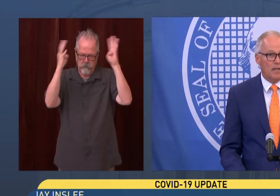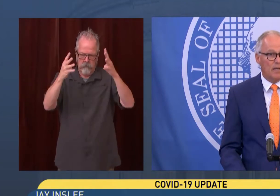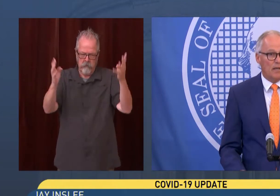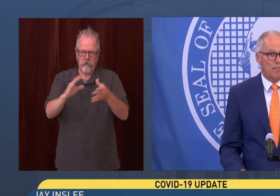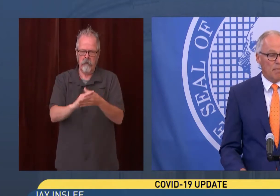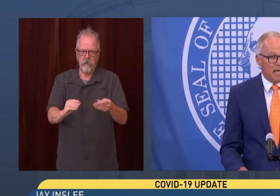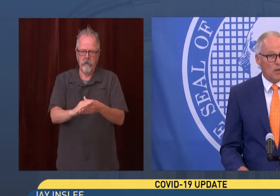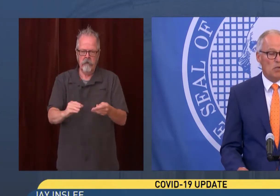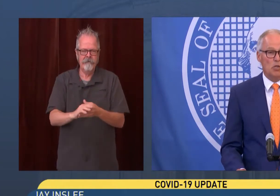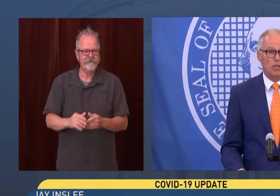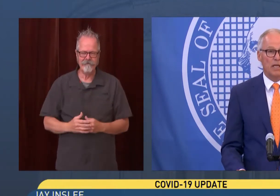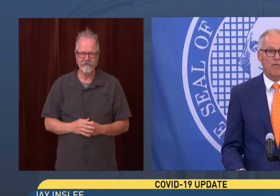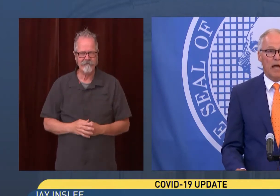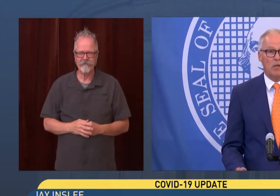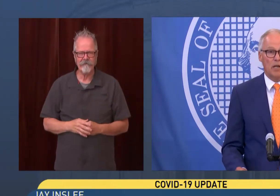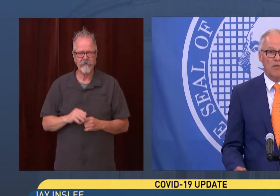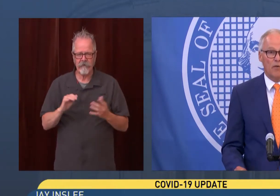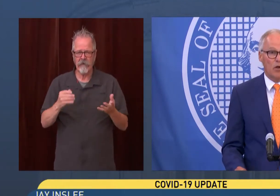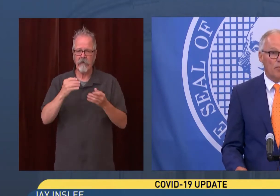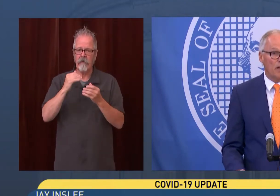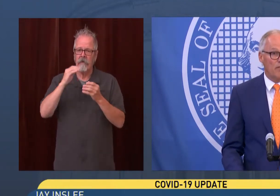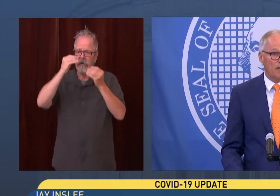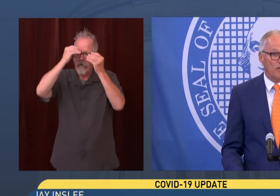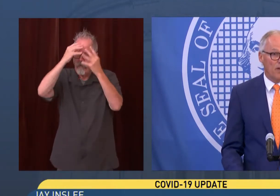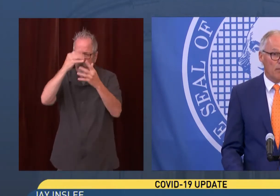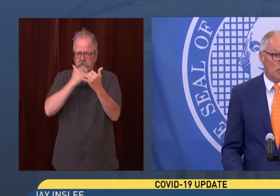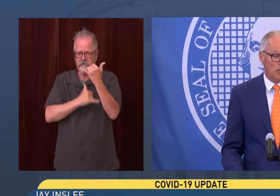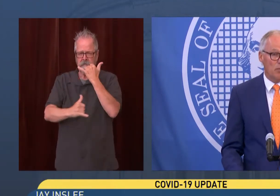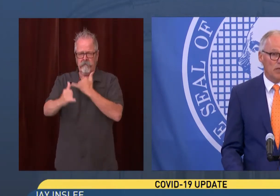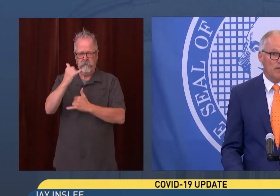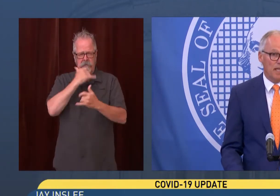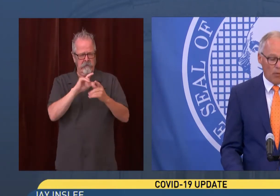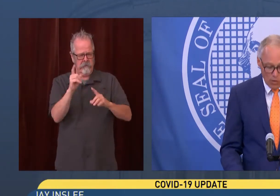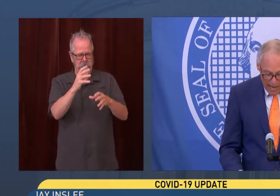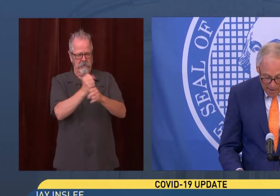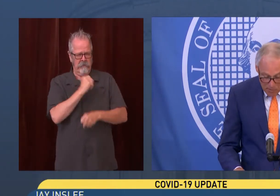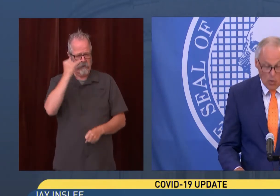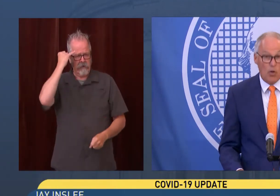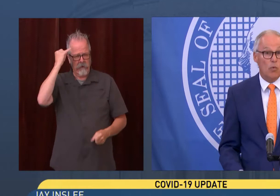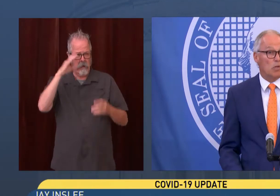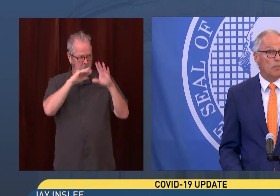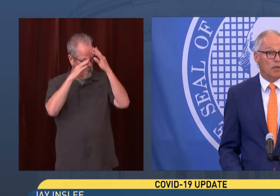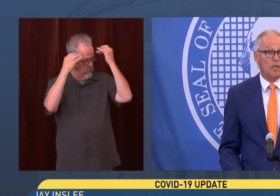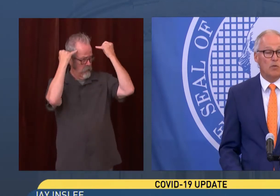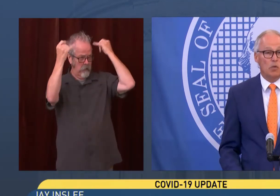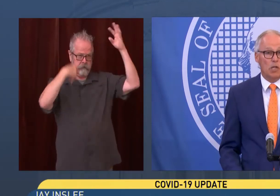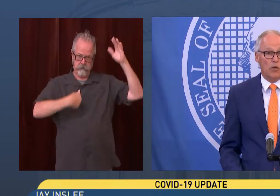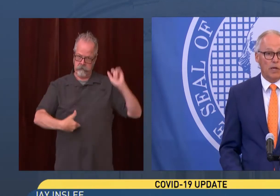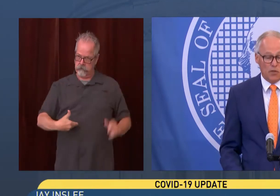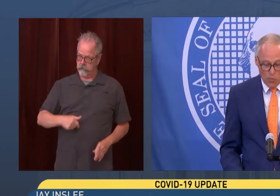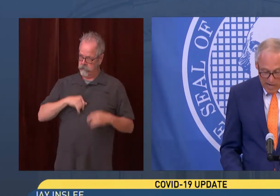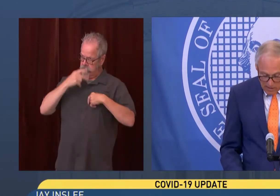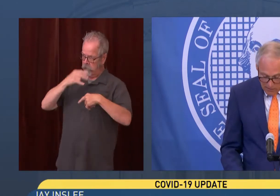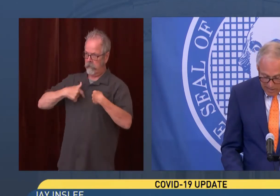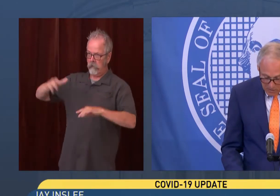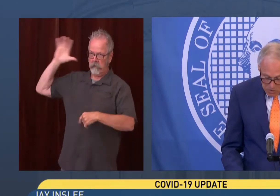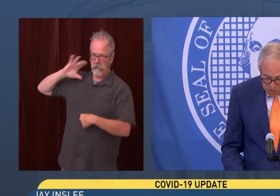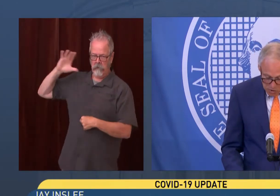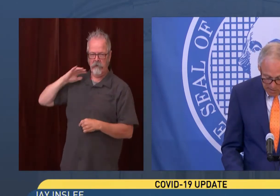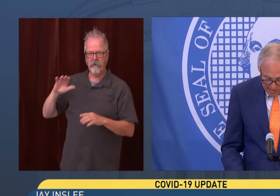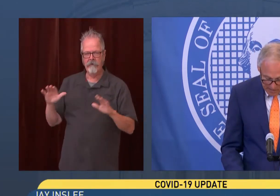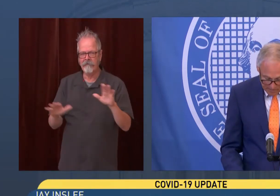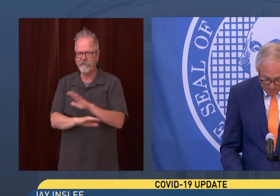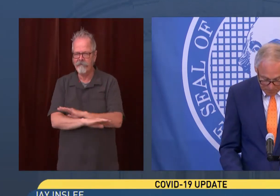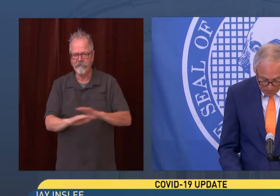they can make a decision to get vaccinated for their benefit and their families. We believe that that will happen. We simply need to accelerate the rate of that